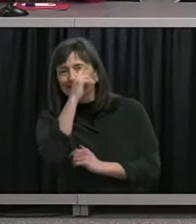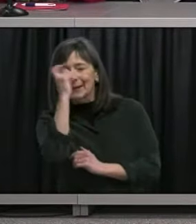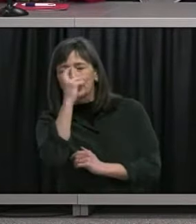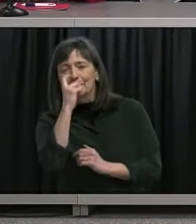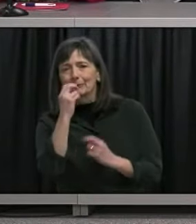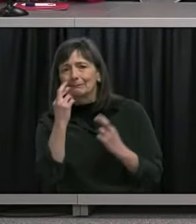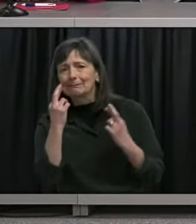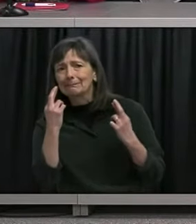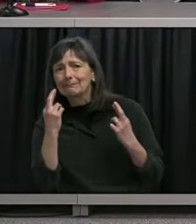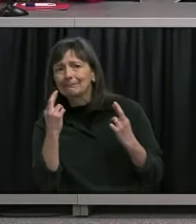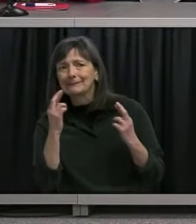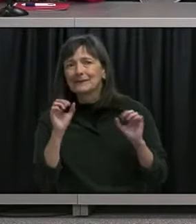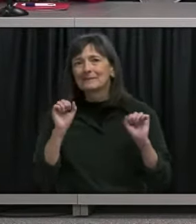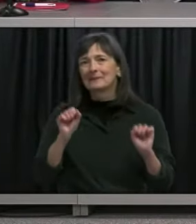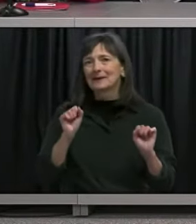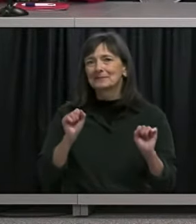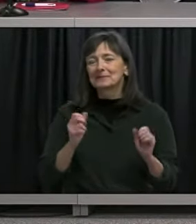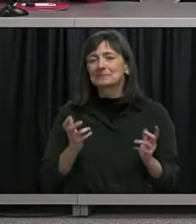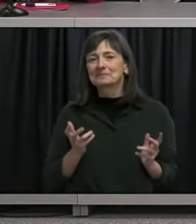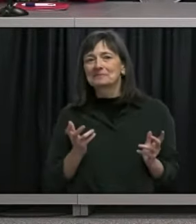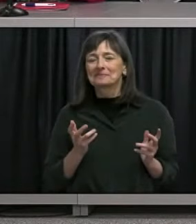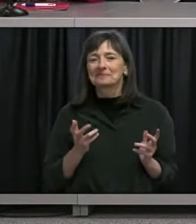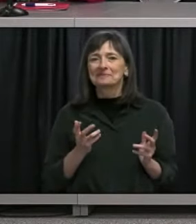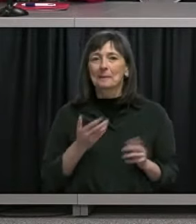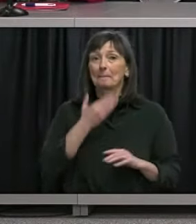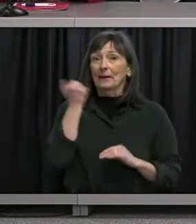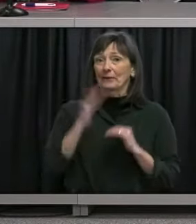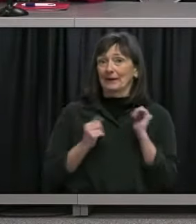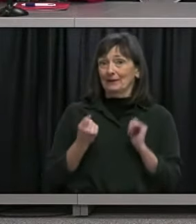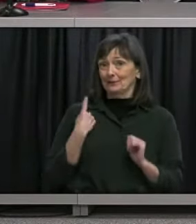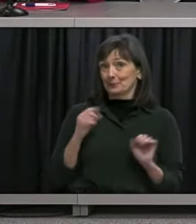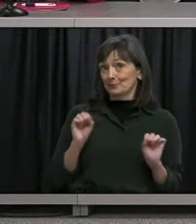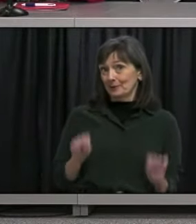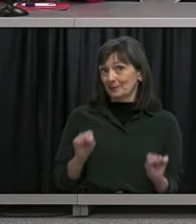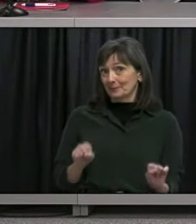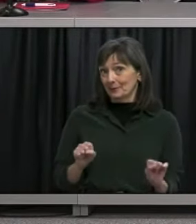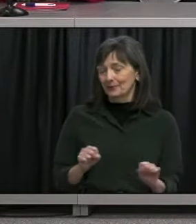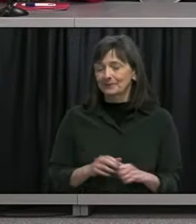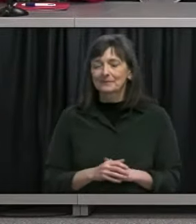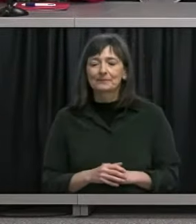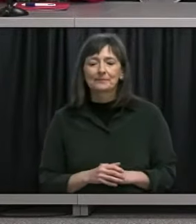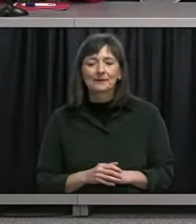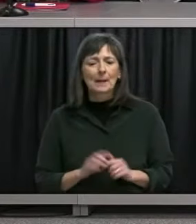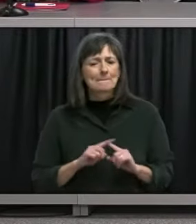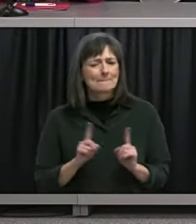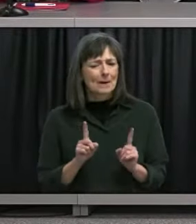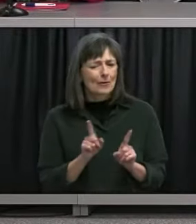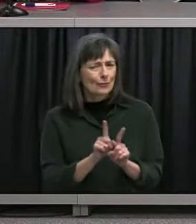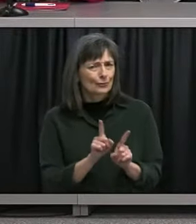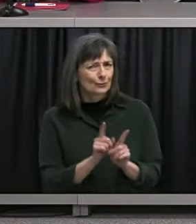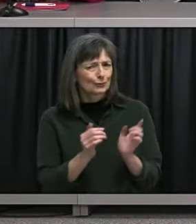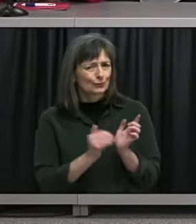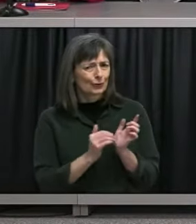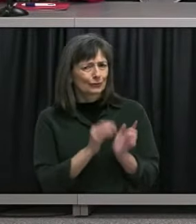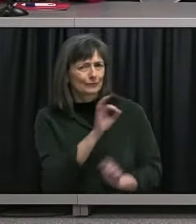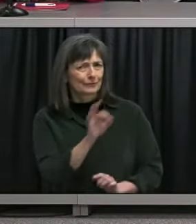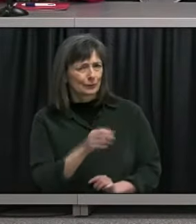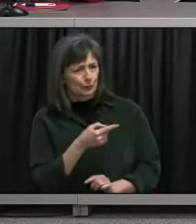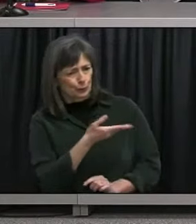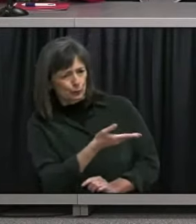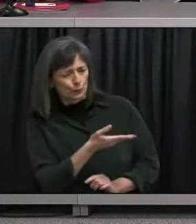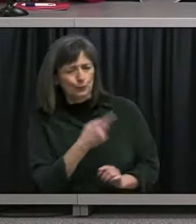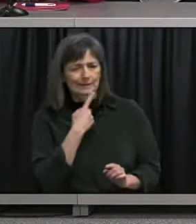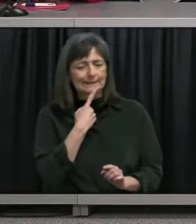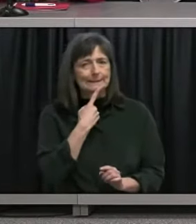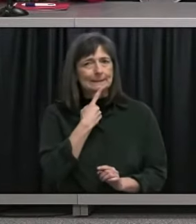maybe returning to a summer that looked even better than last summer but we also hear Dr. Fitzgerald you talk about the importance